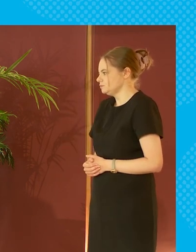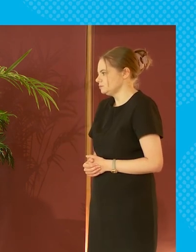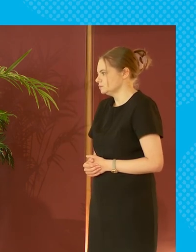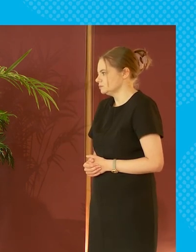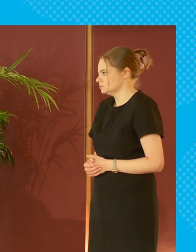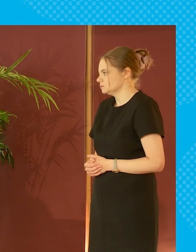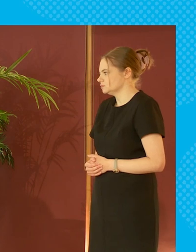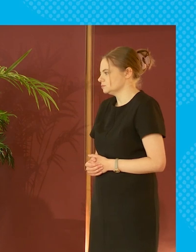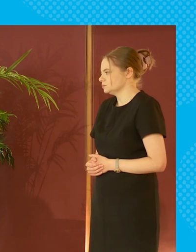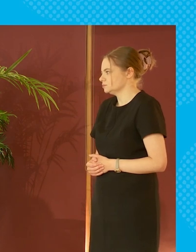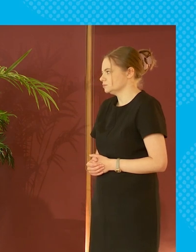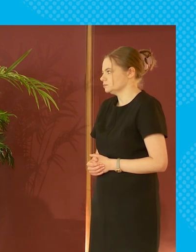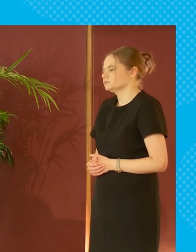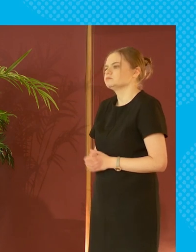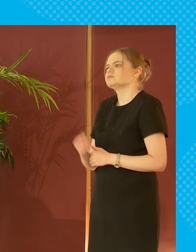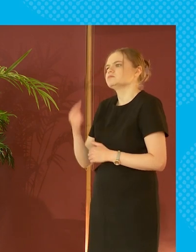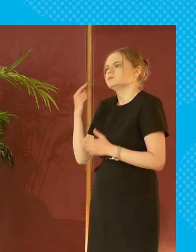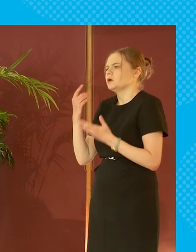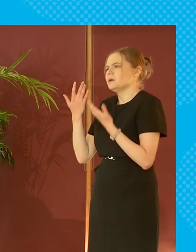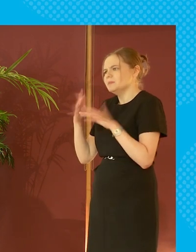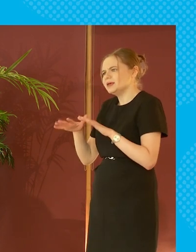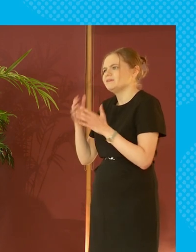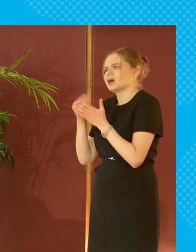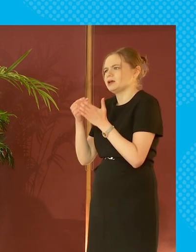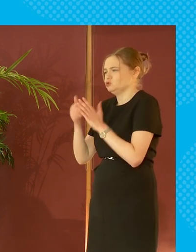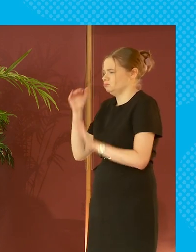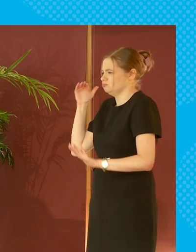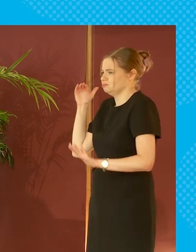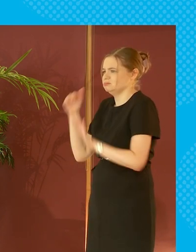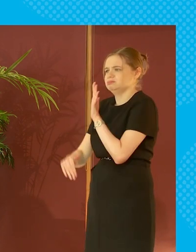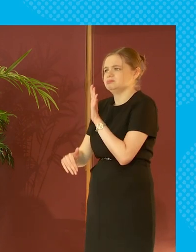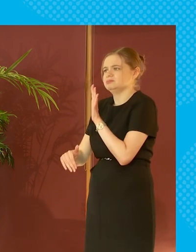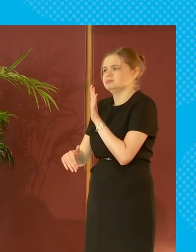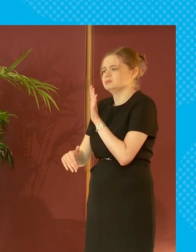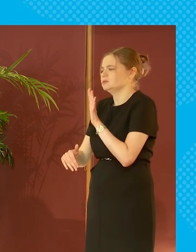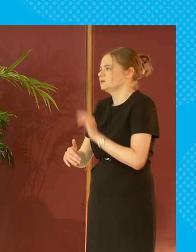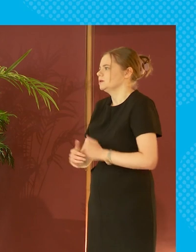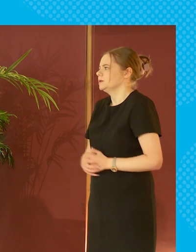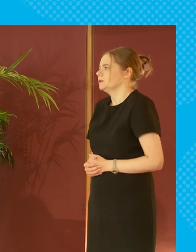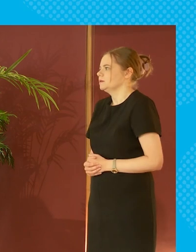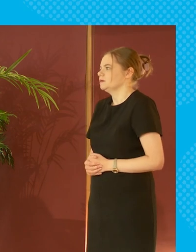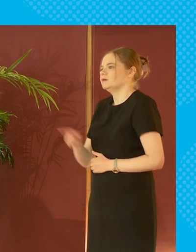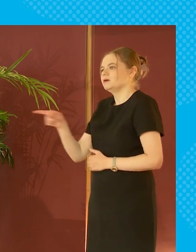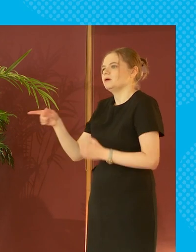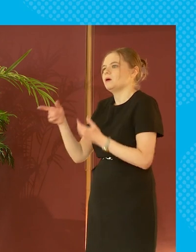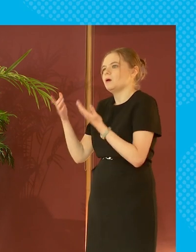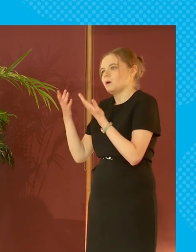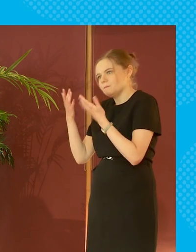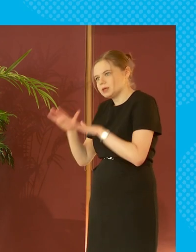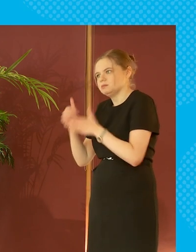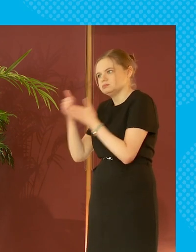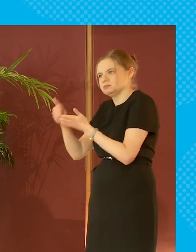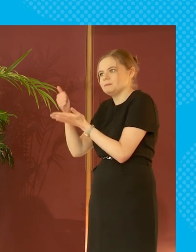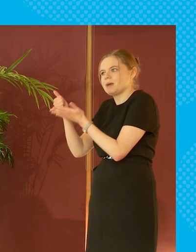quantity of easing after the financial crash went into banks and basically didn't go very far